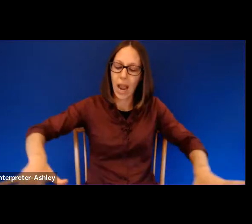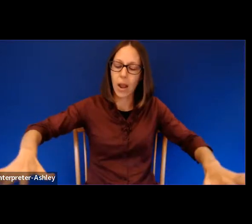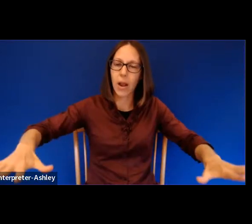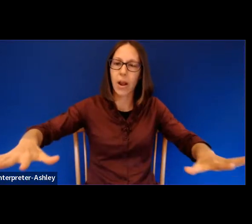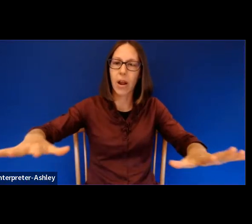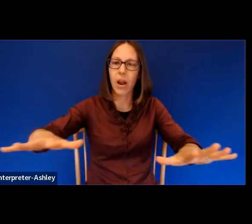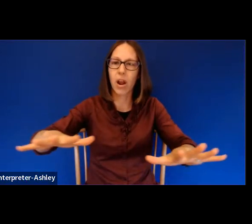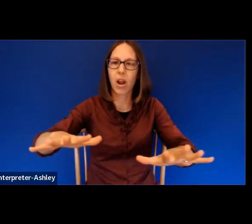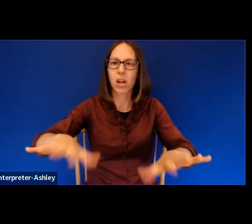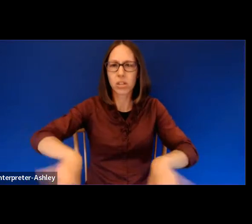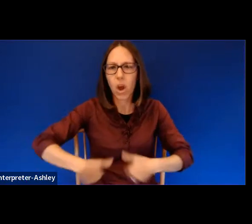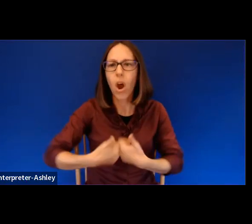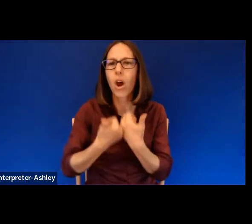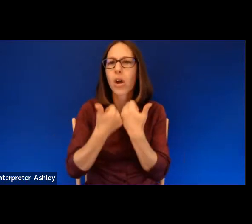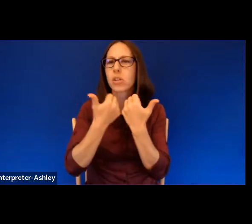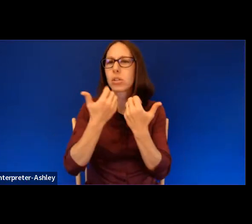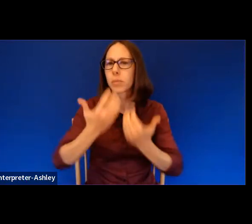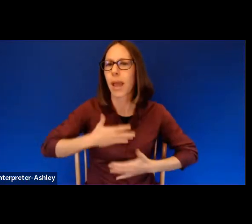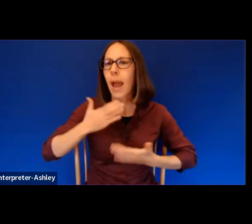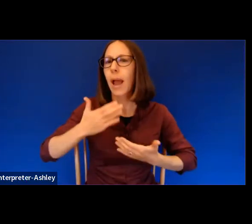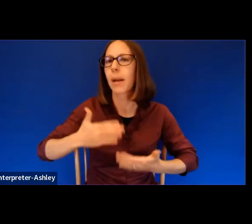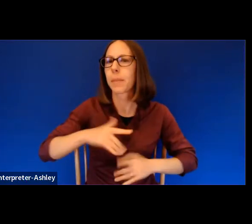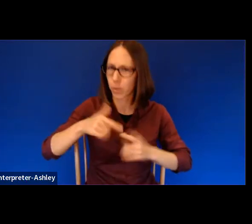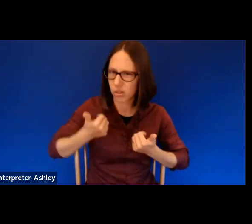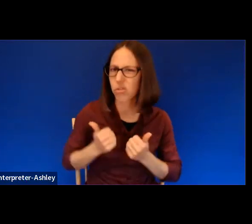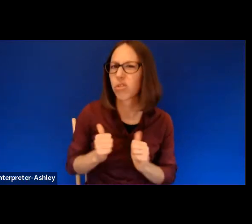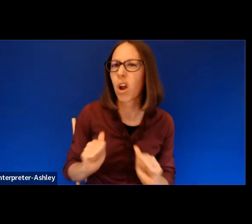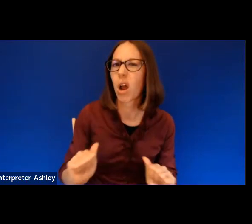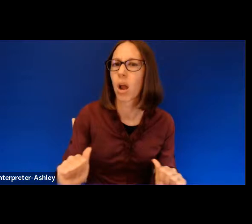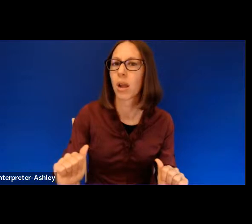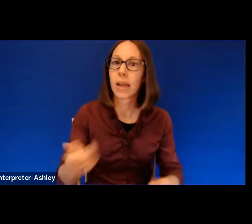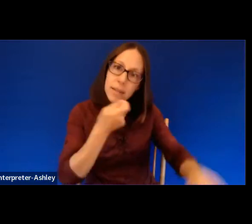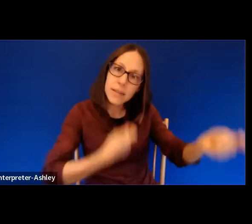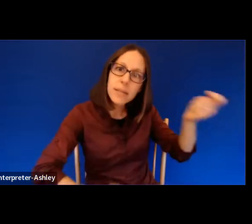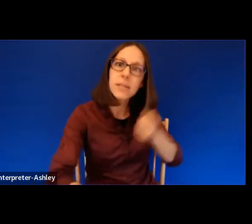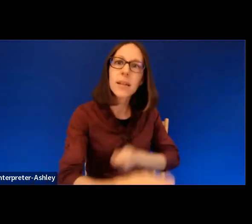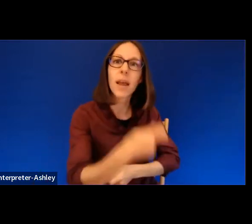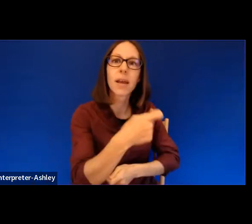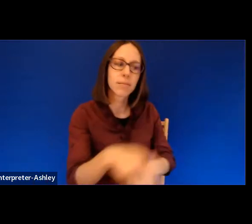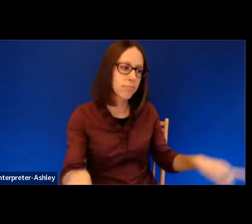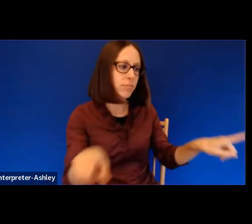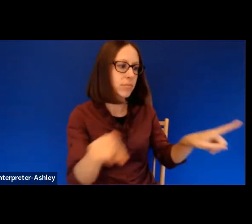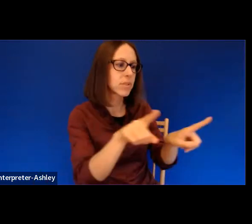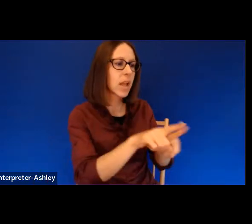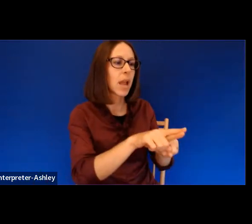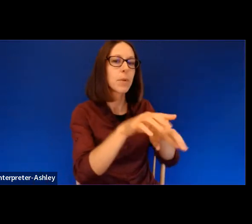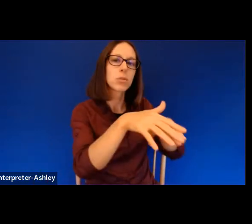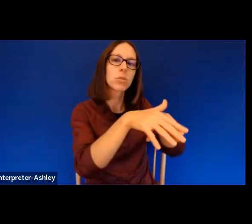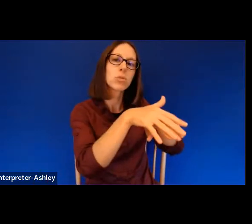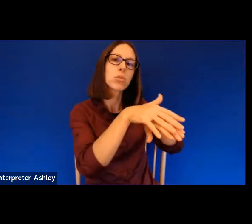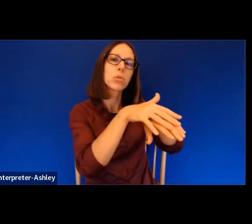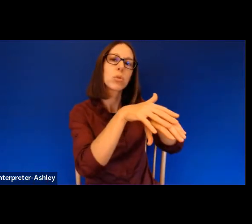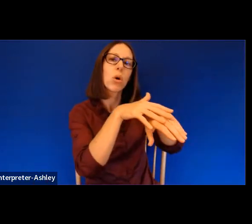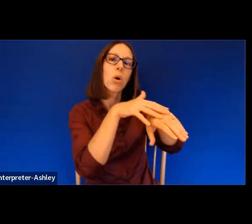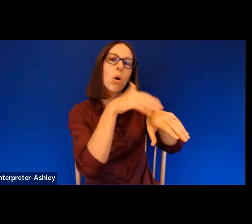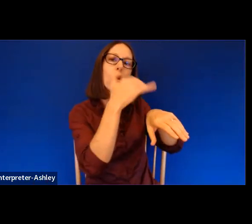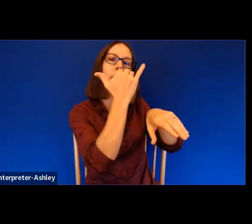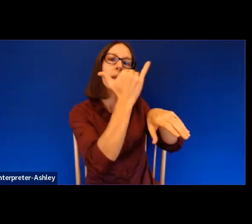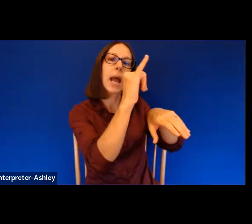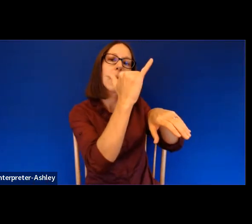if you try. Instead, be like the slow yellow. Let go.